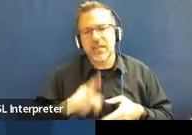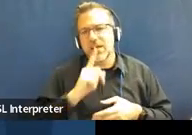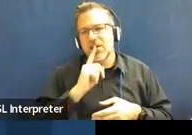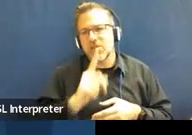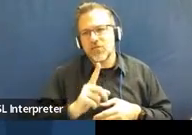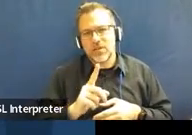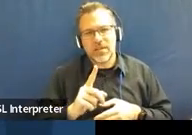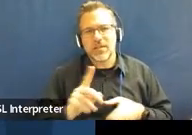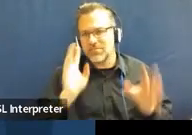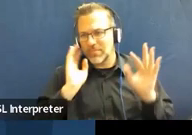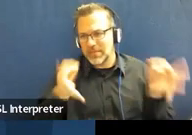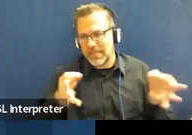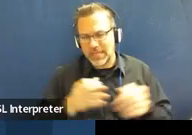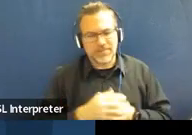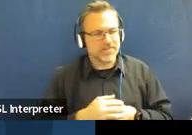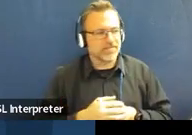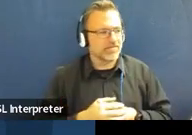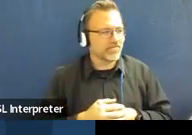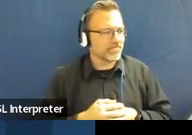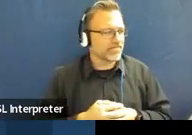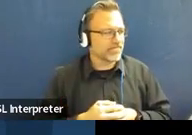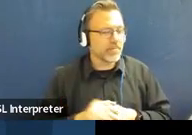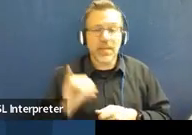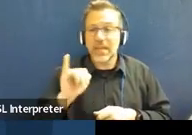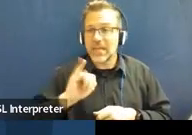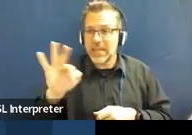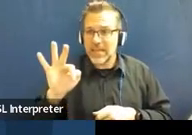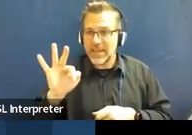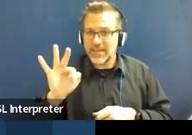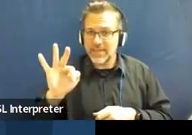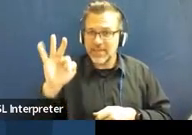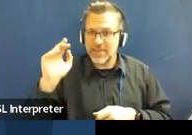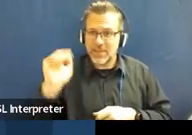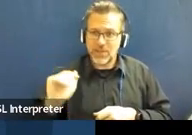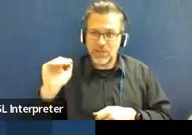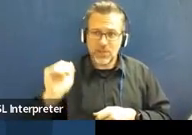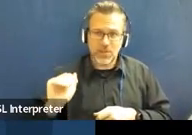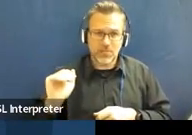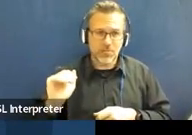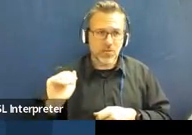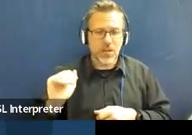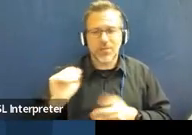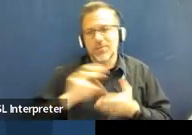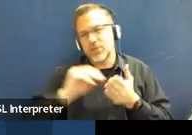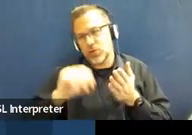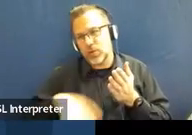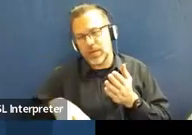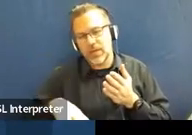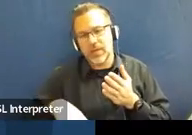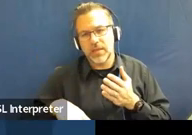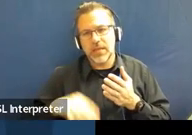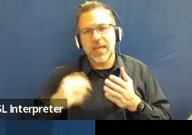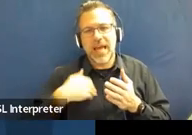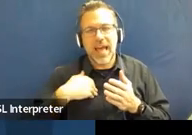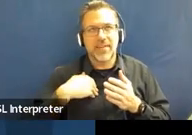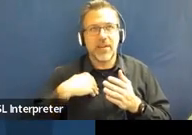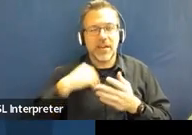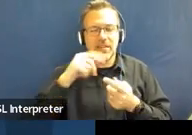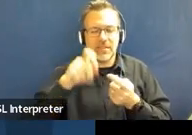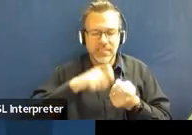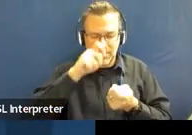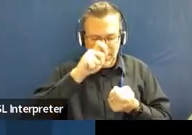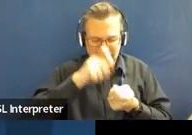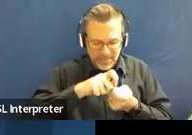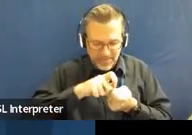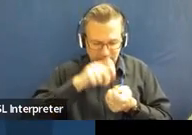decision. If the child, so specific learning disability. So how would that